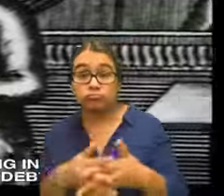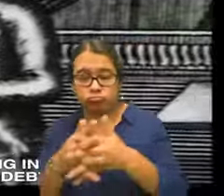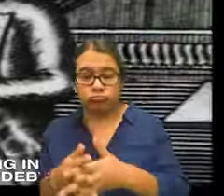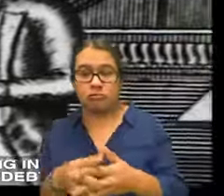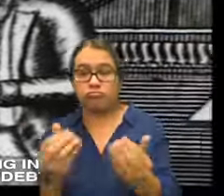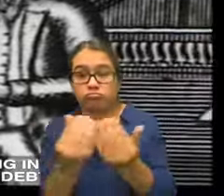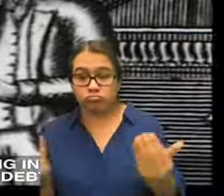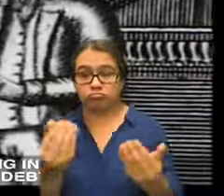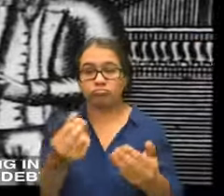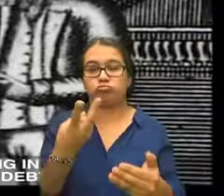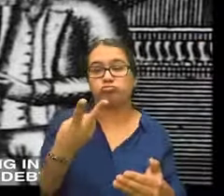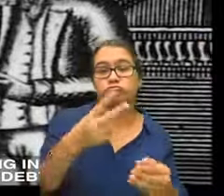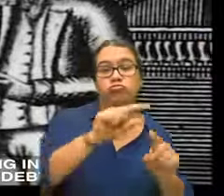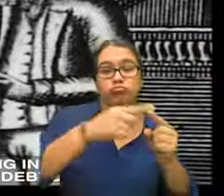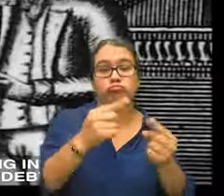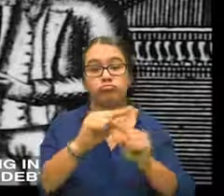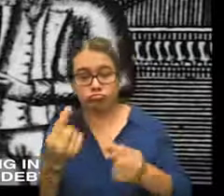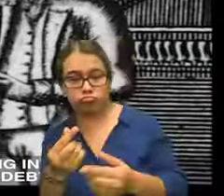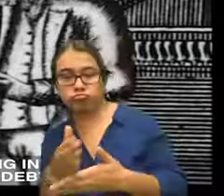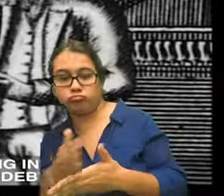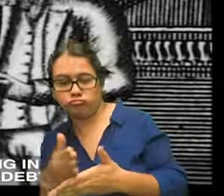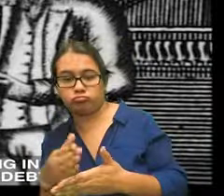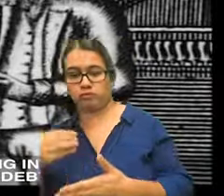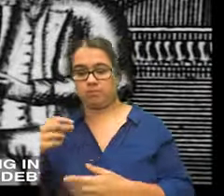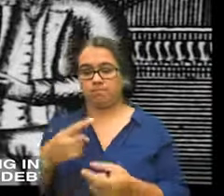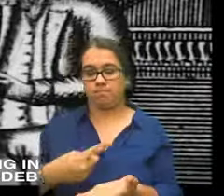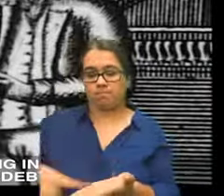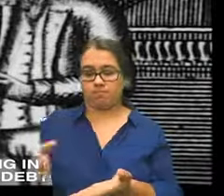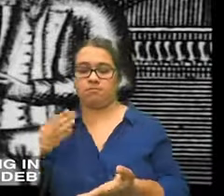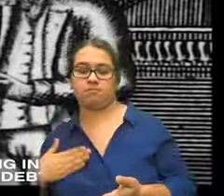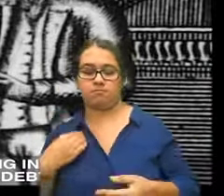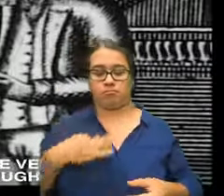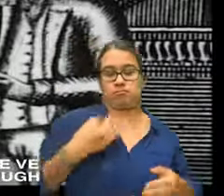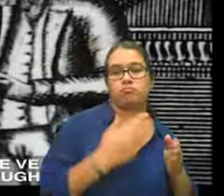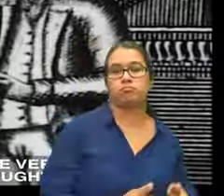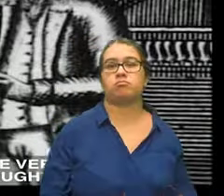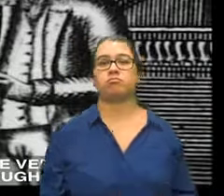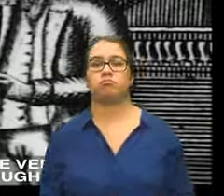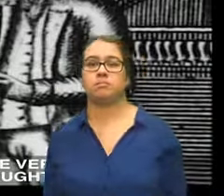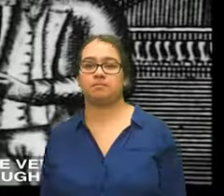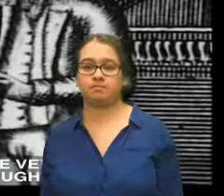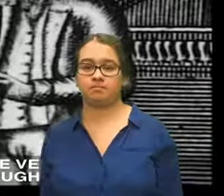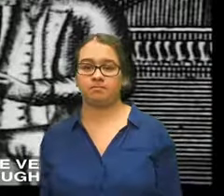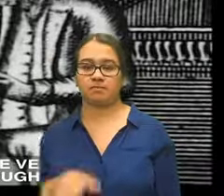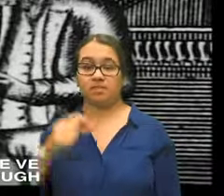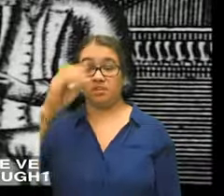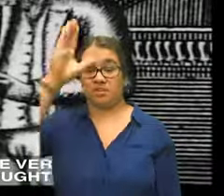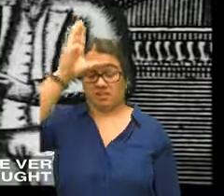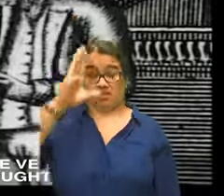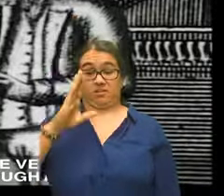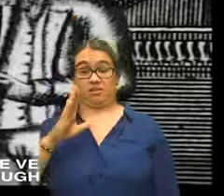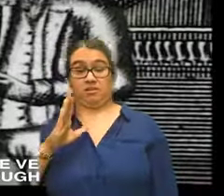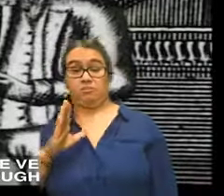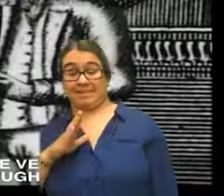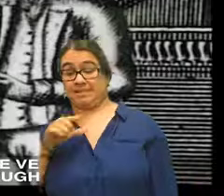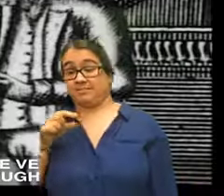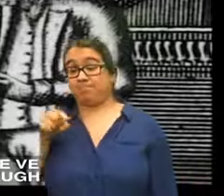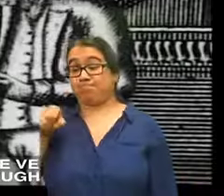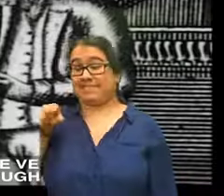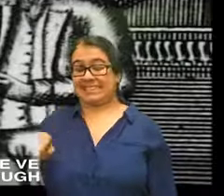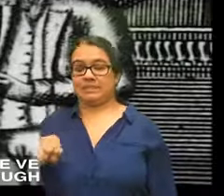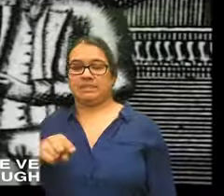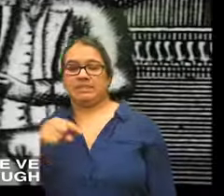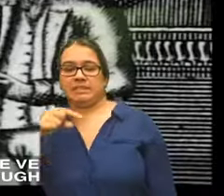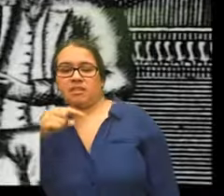Americans are dividing into two camps creditors and debtors we are oppressed by the very men whose